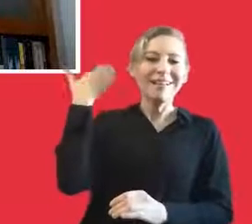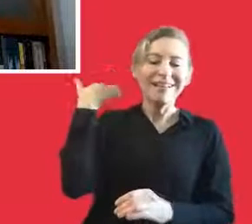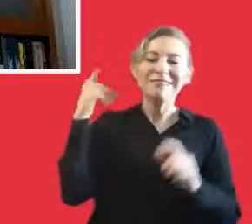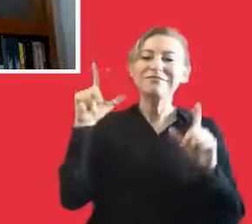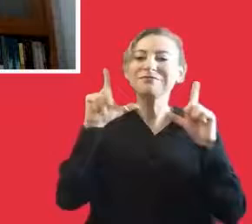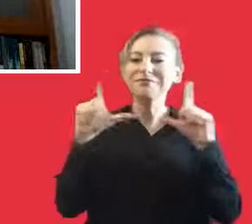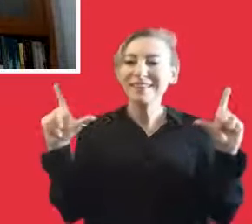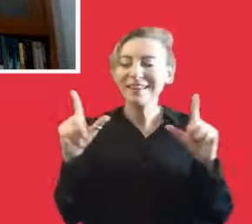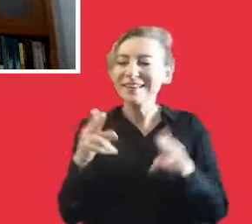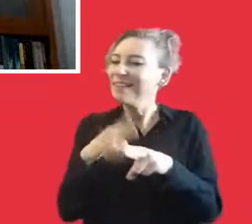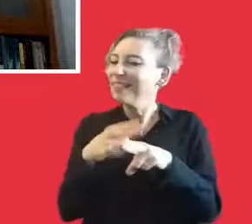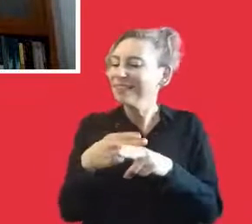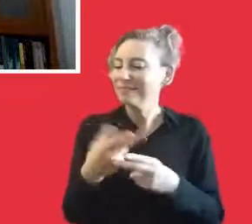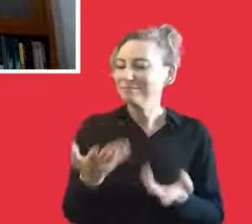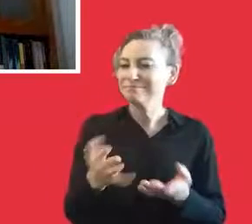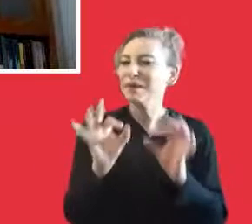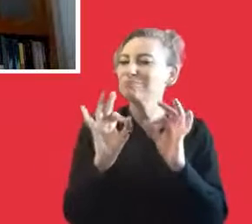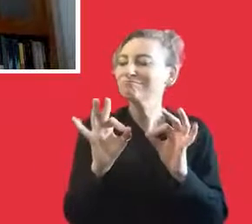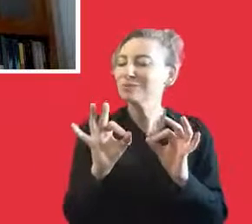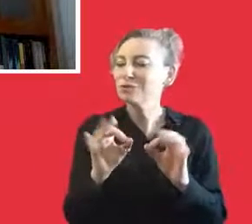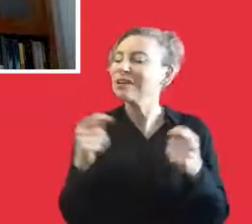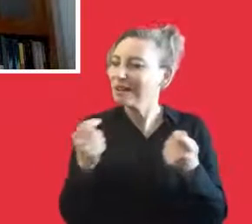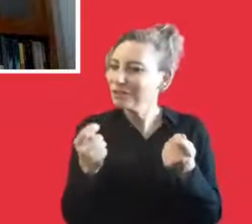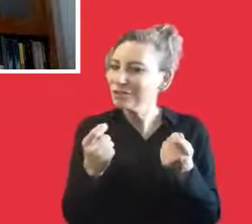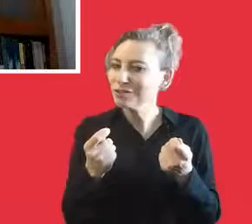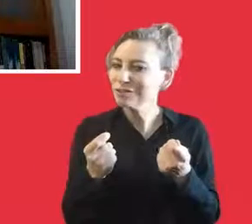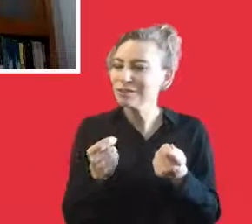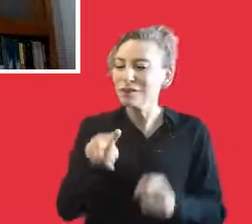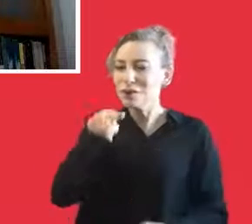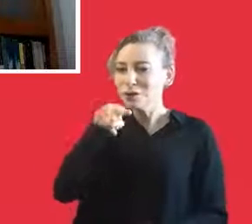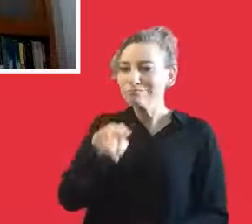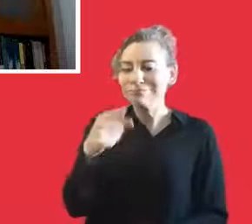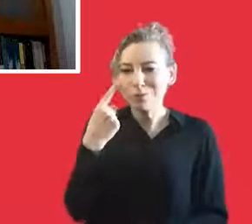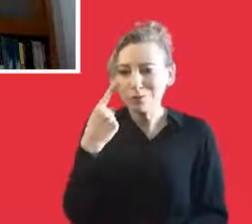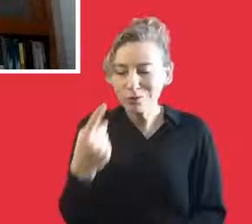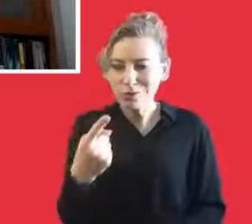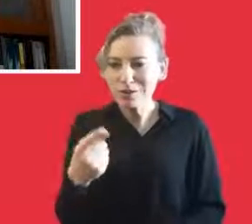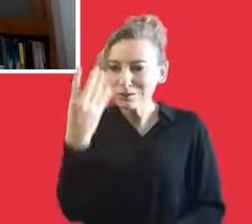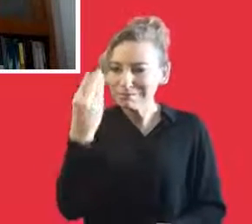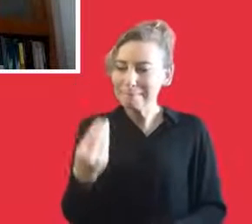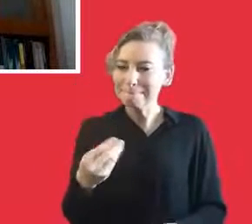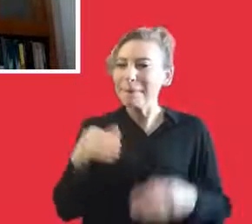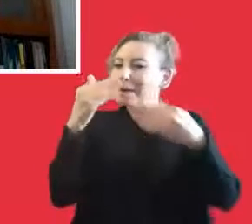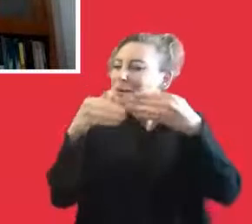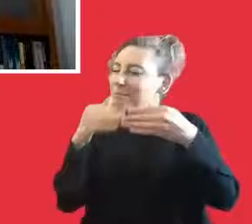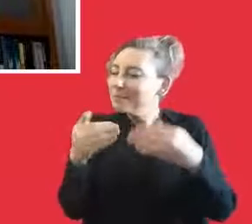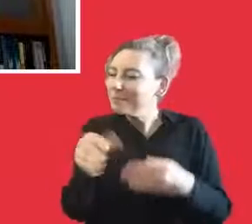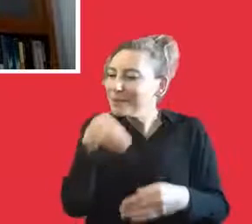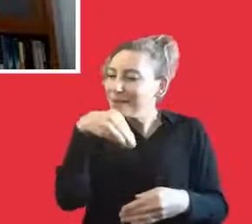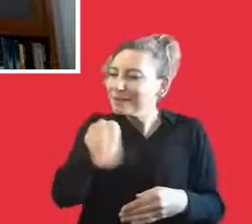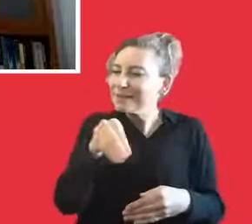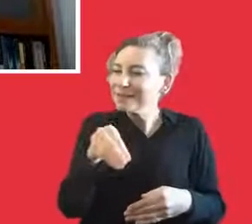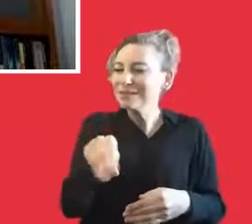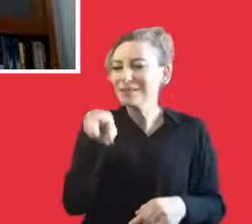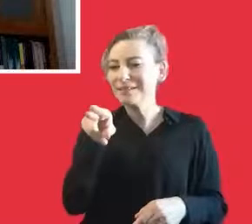they always try to experience the backstage and they work and they take part in the theater or they